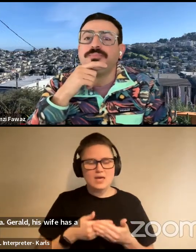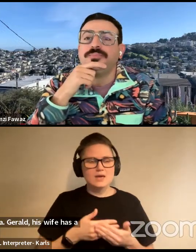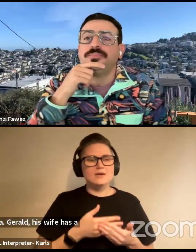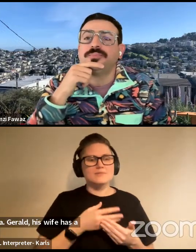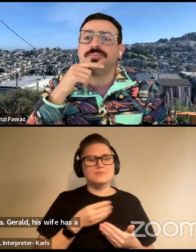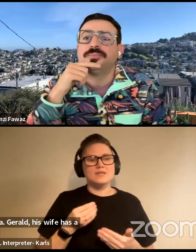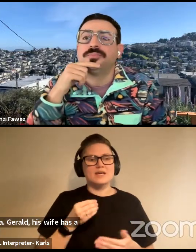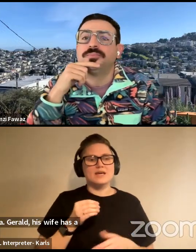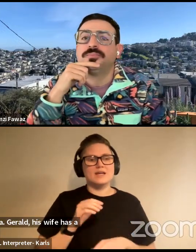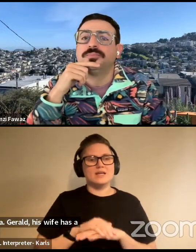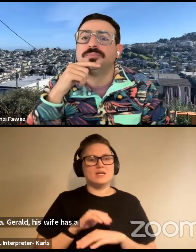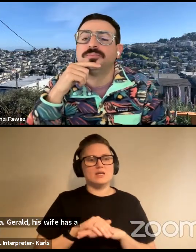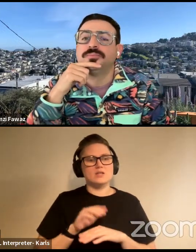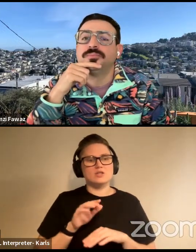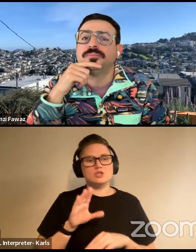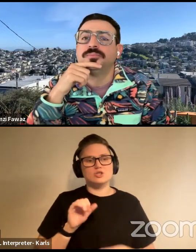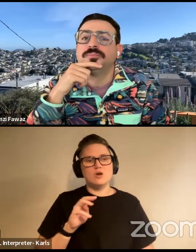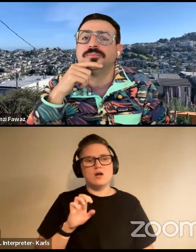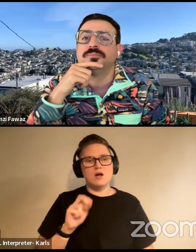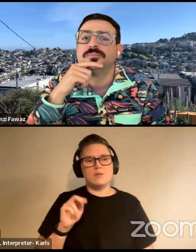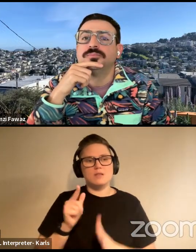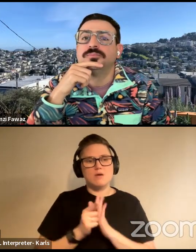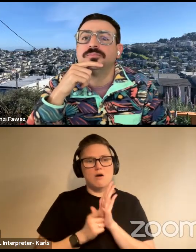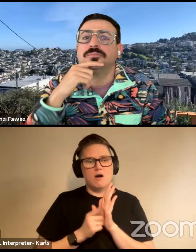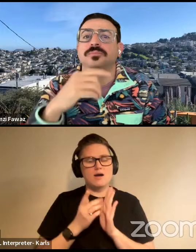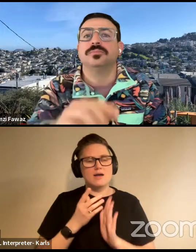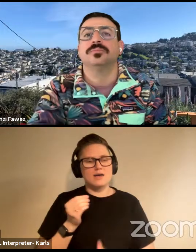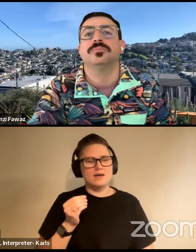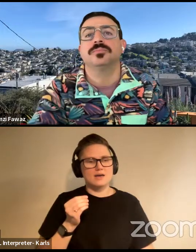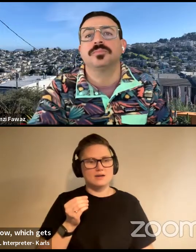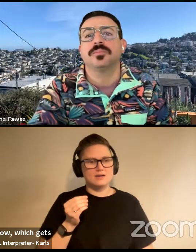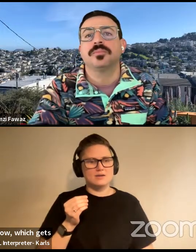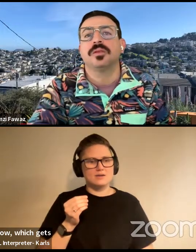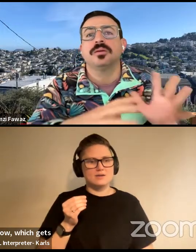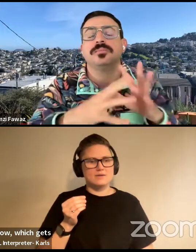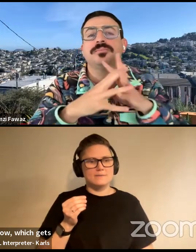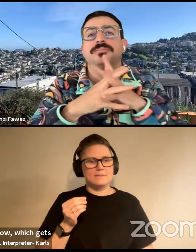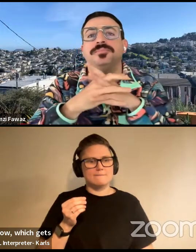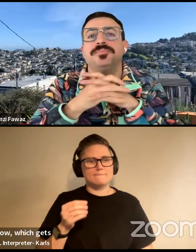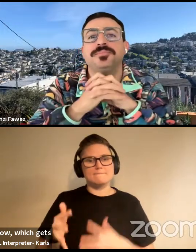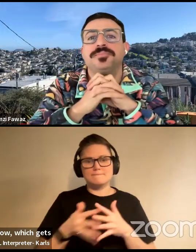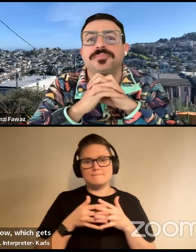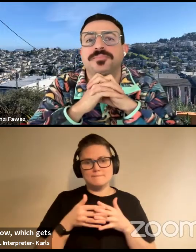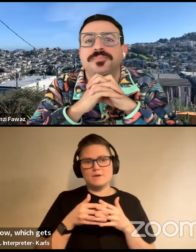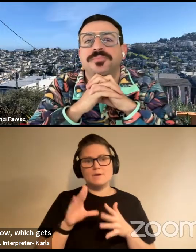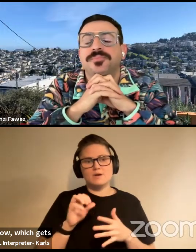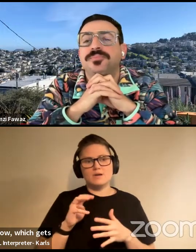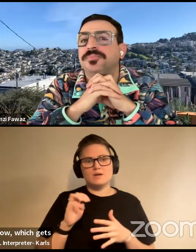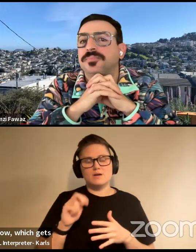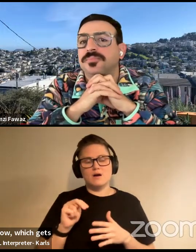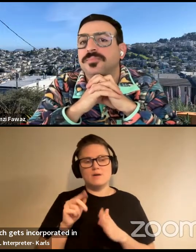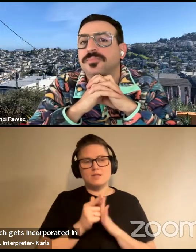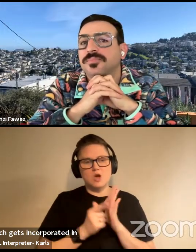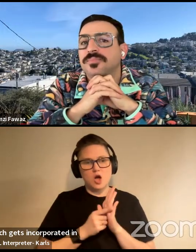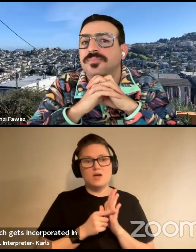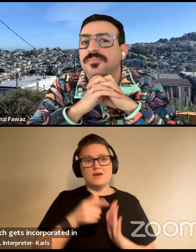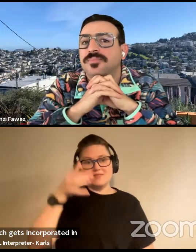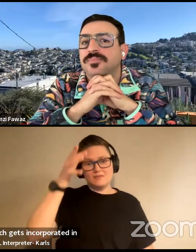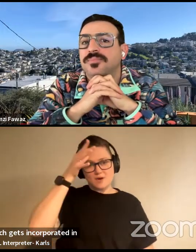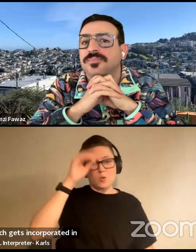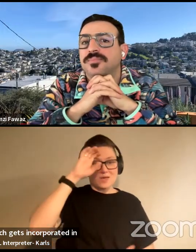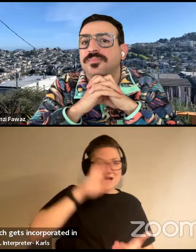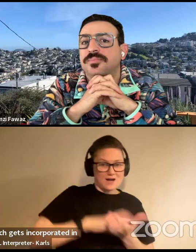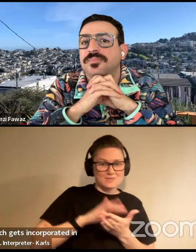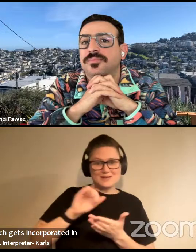English common law, and in, you know, which gets incorporated in American common law, the father, the husband is the father.